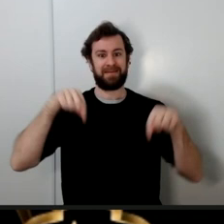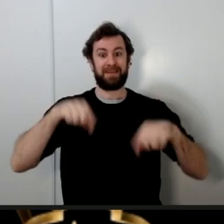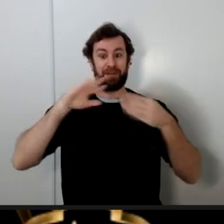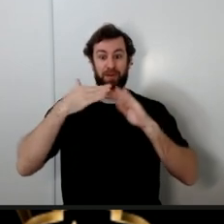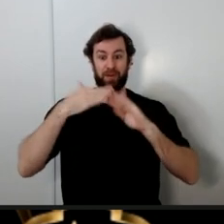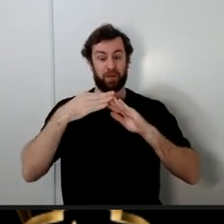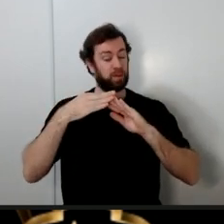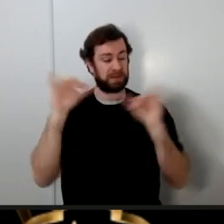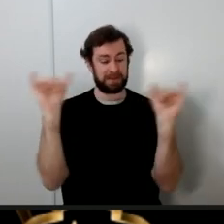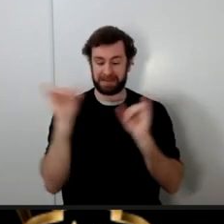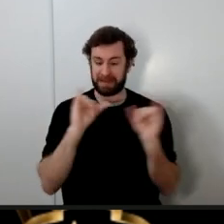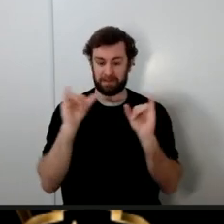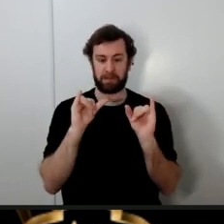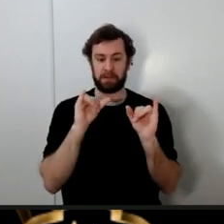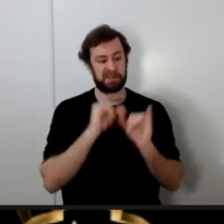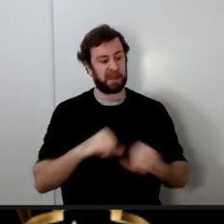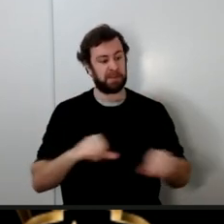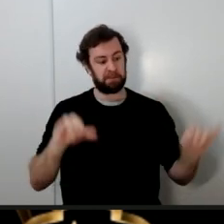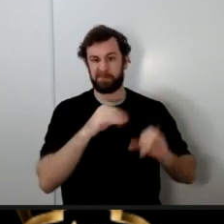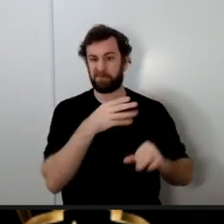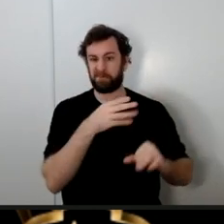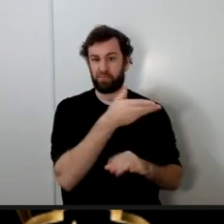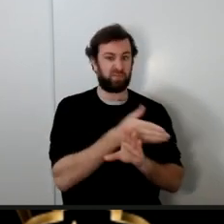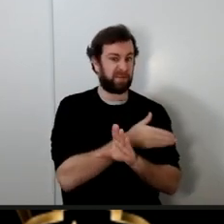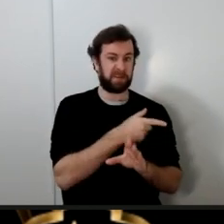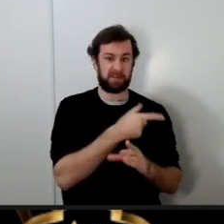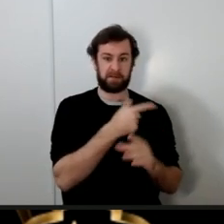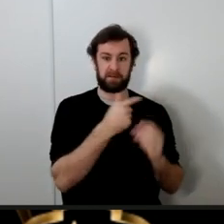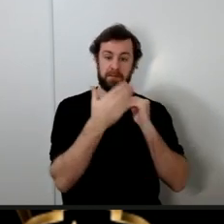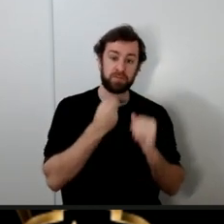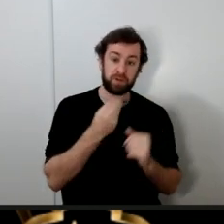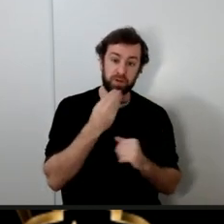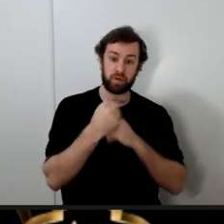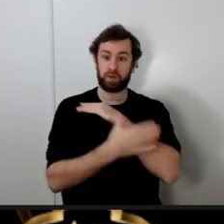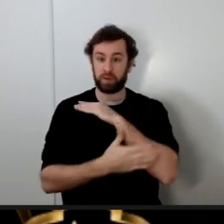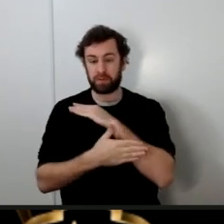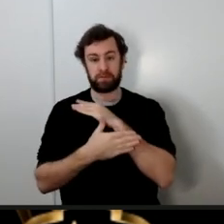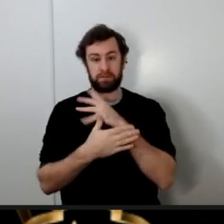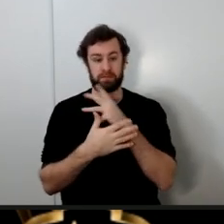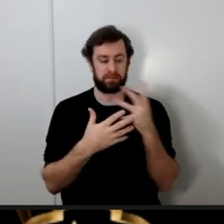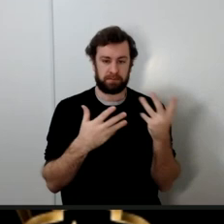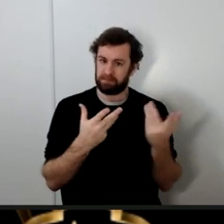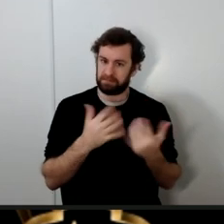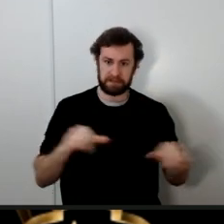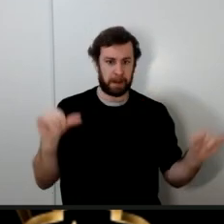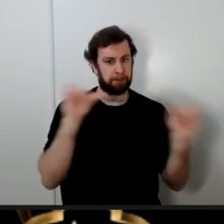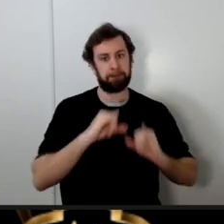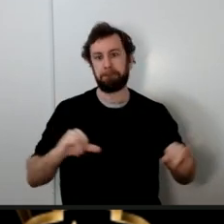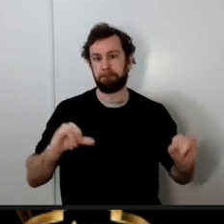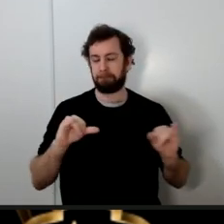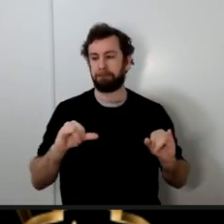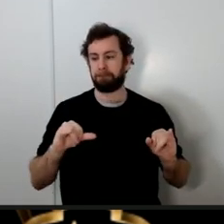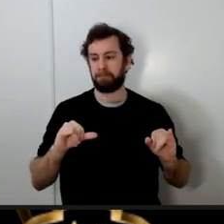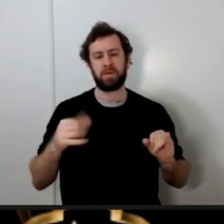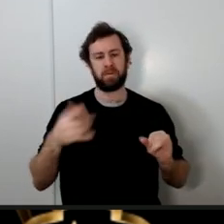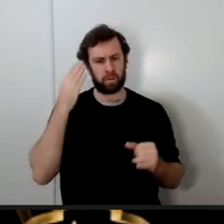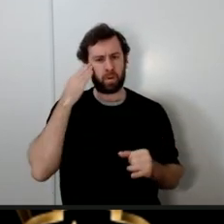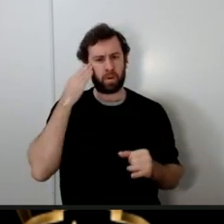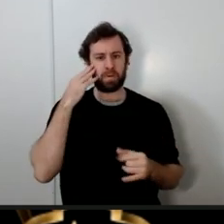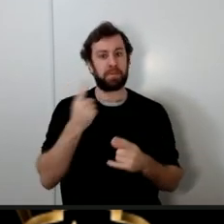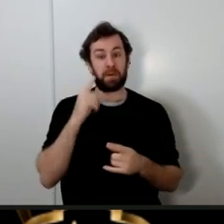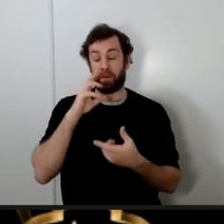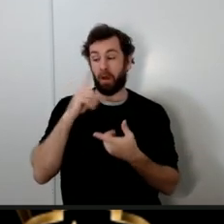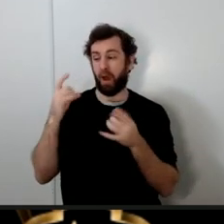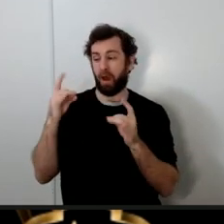inch by inch we automatically know something disturbing happened after the prophet so it's okay to